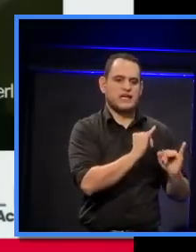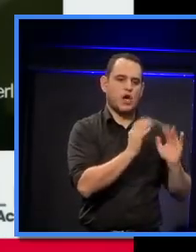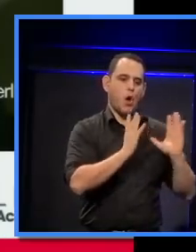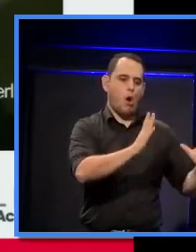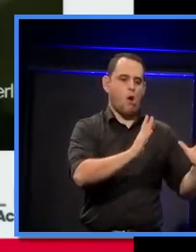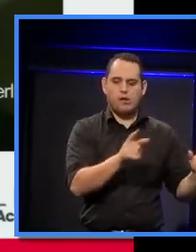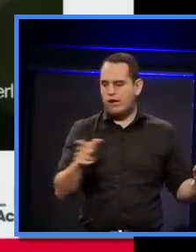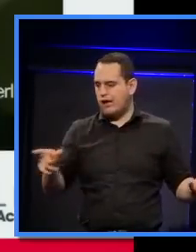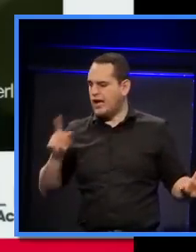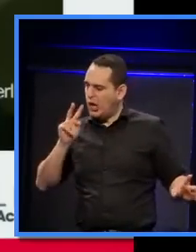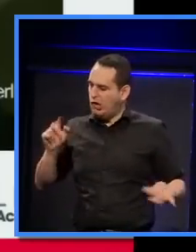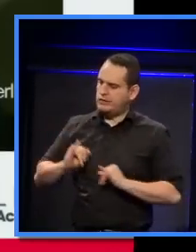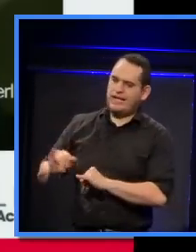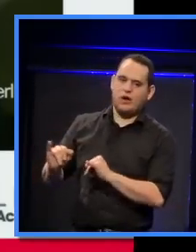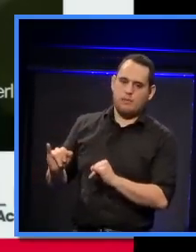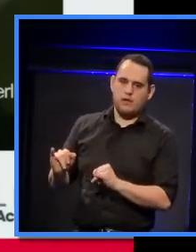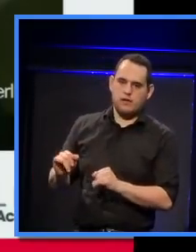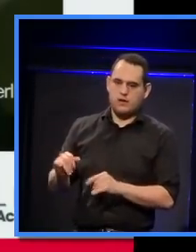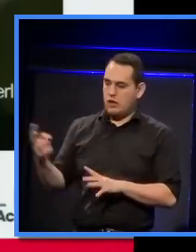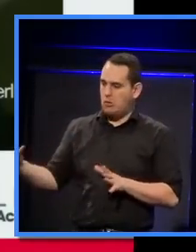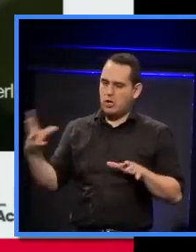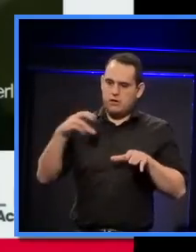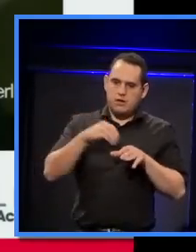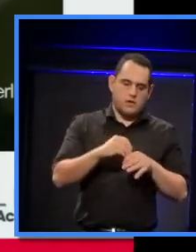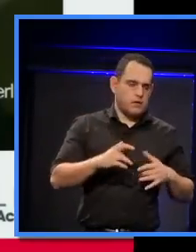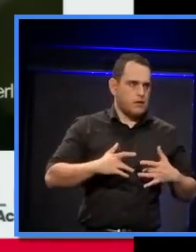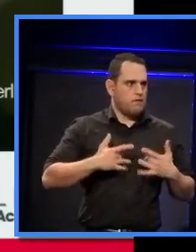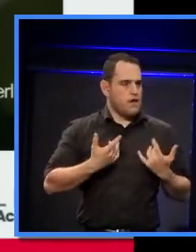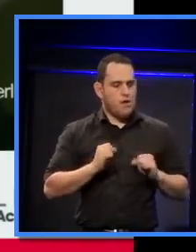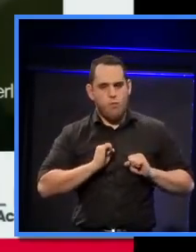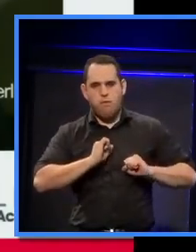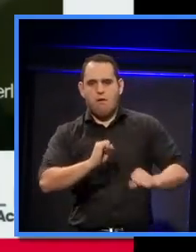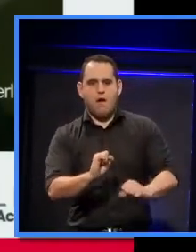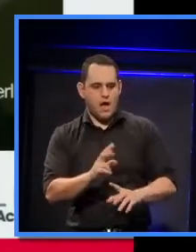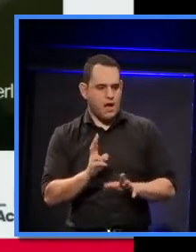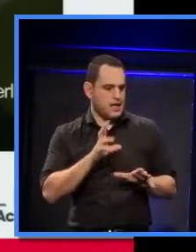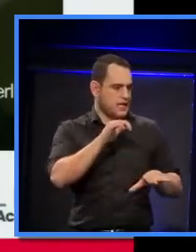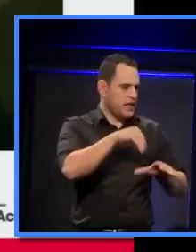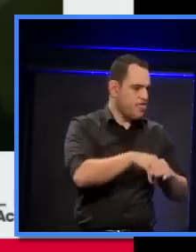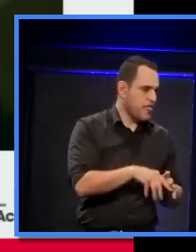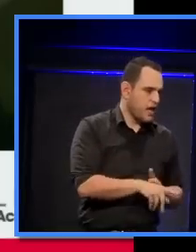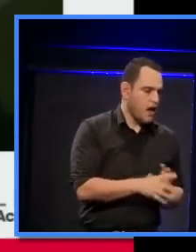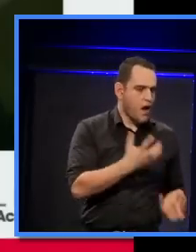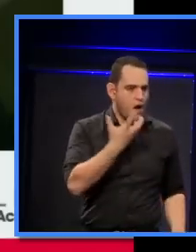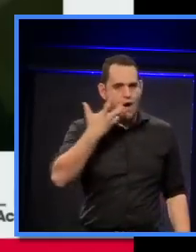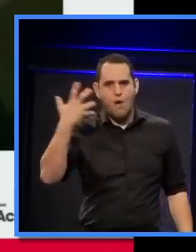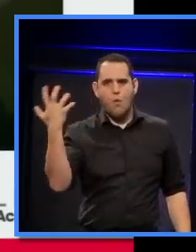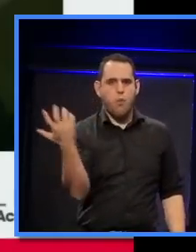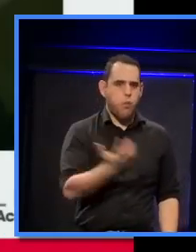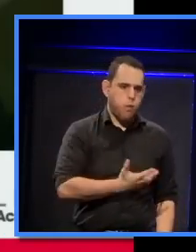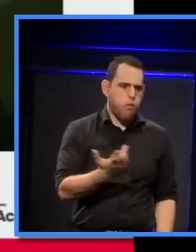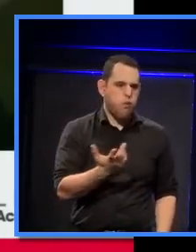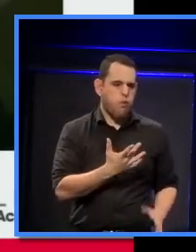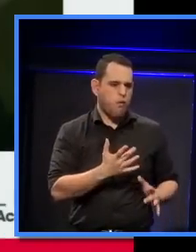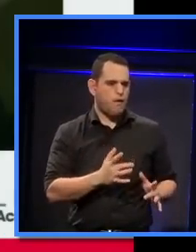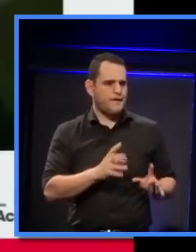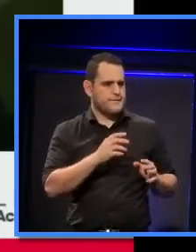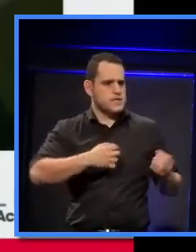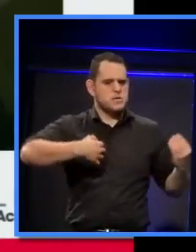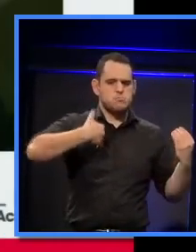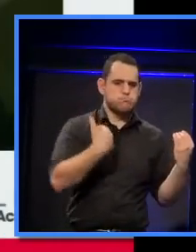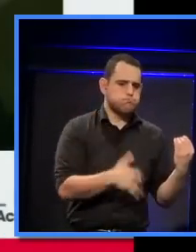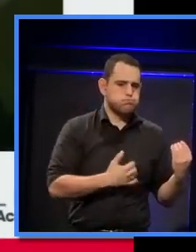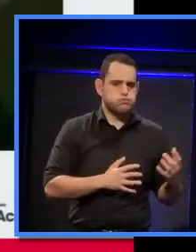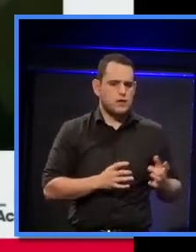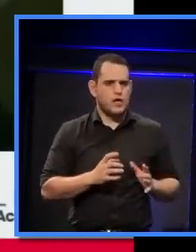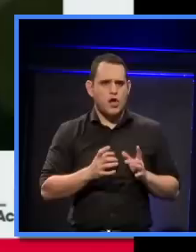the joy of the Berlin Philharmonic and myself on tour, going and playing one